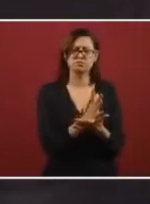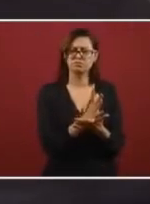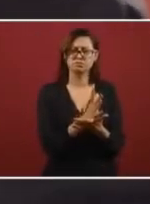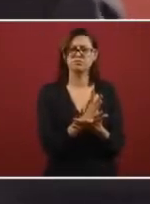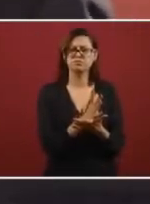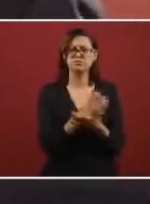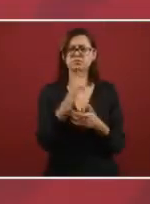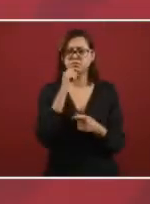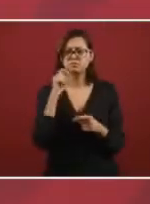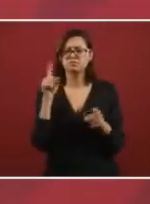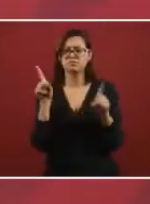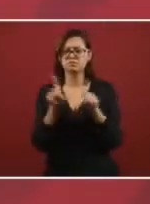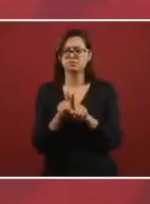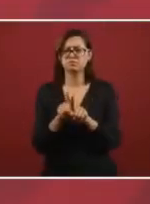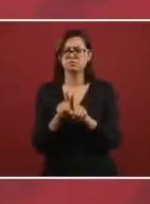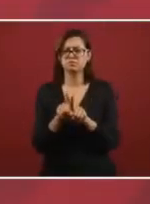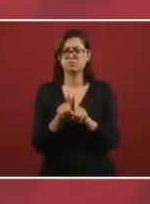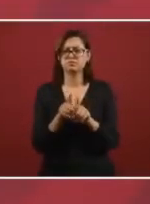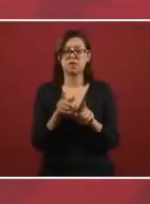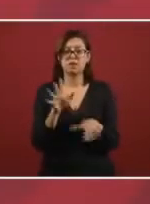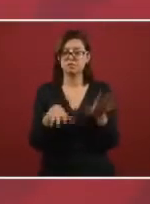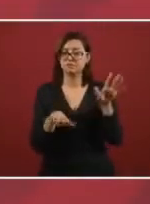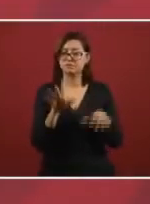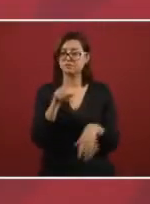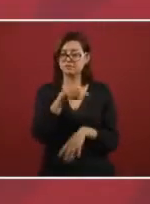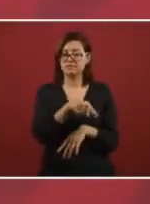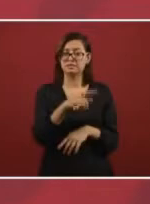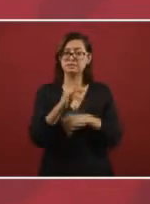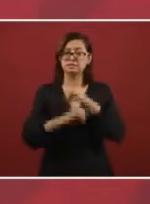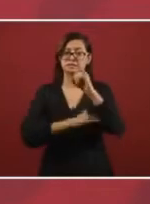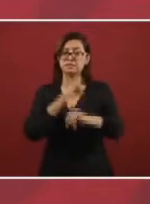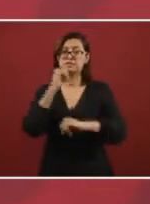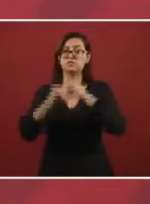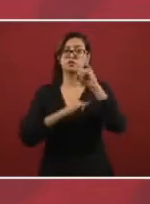case of petroleum, we have...